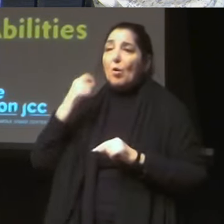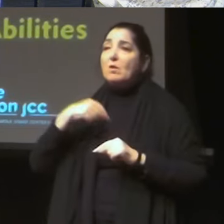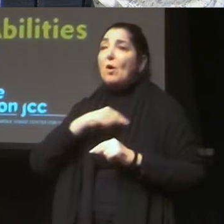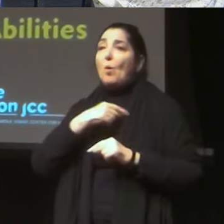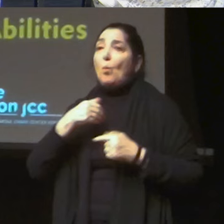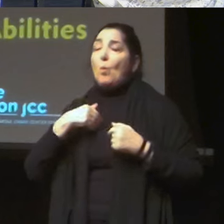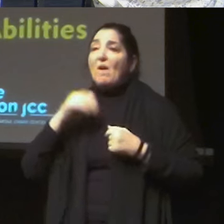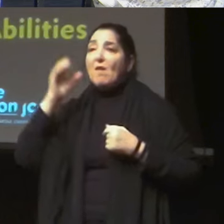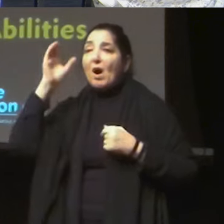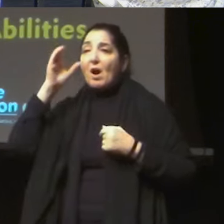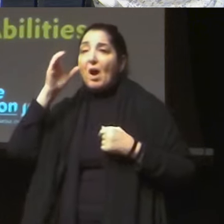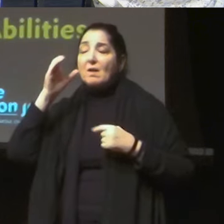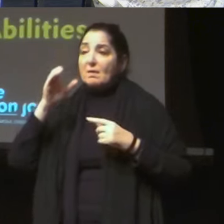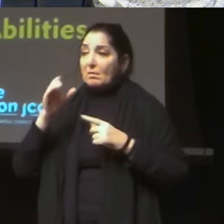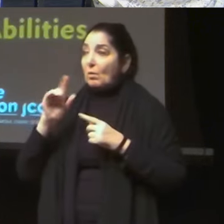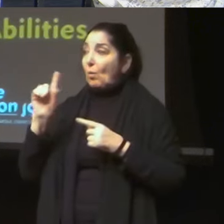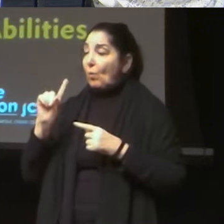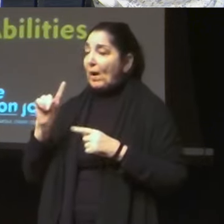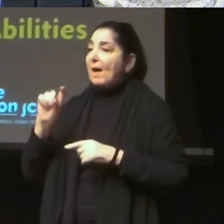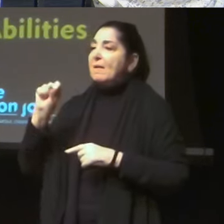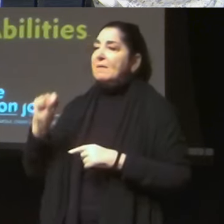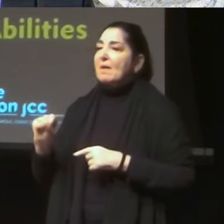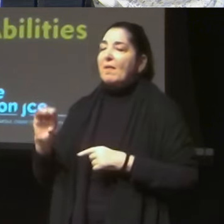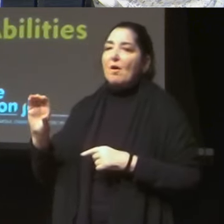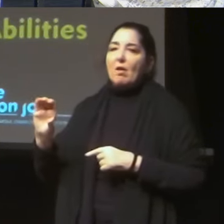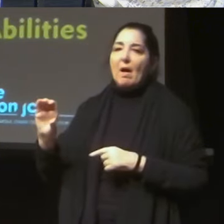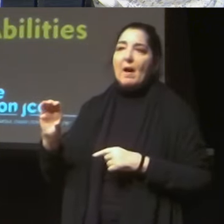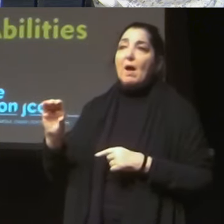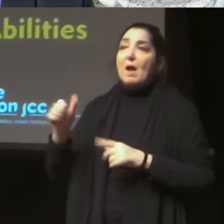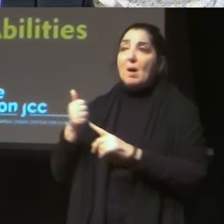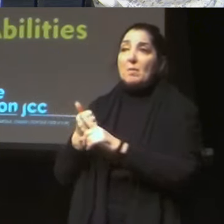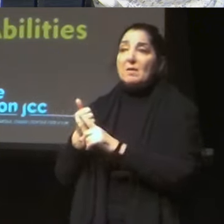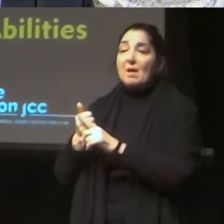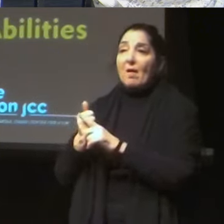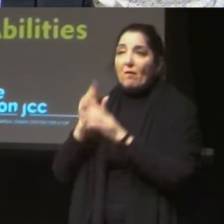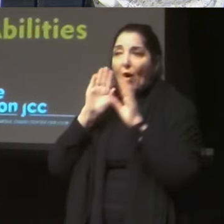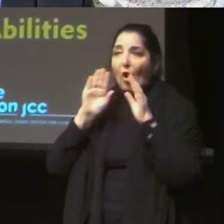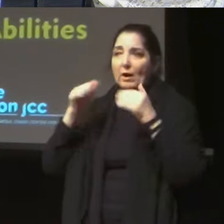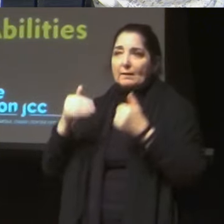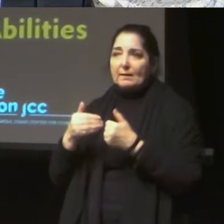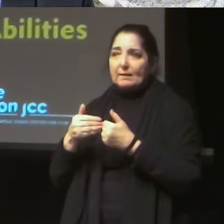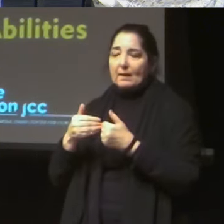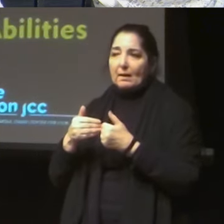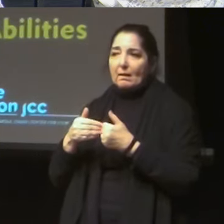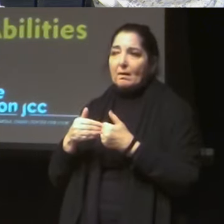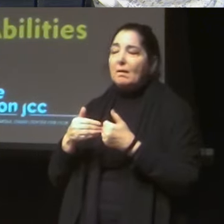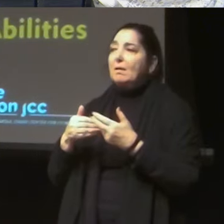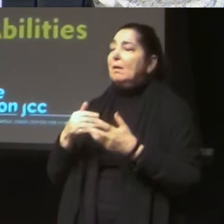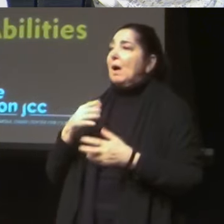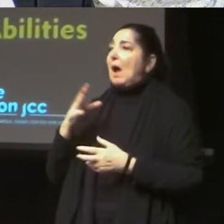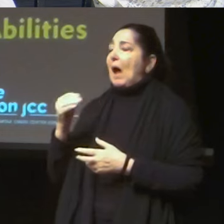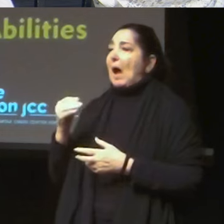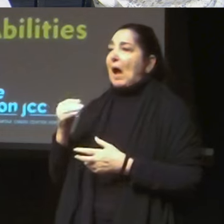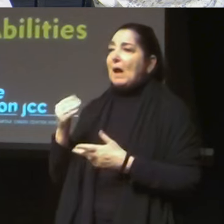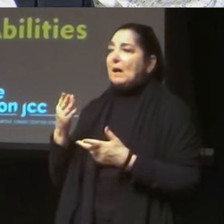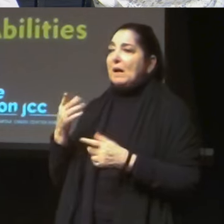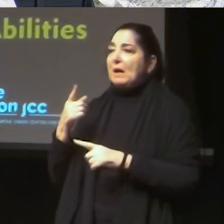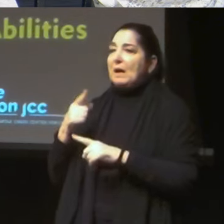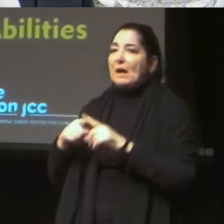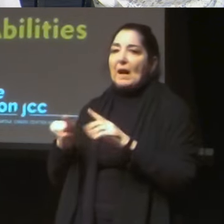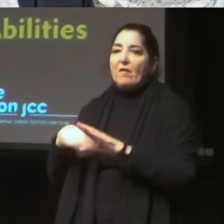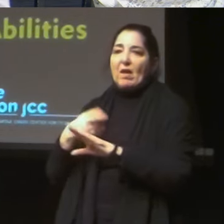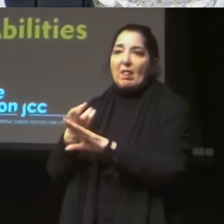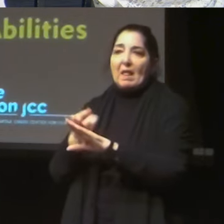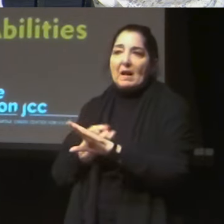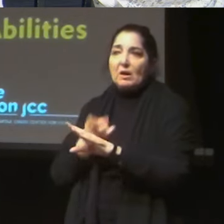where, you know, he can only, he can't even lay down to sleep. Right. Um, cause if he does, it can have certain consequences. And